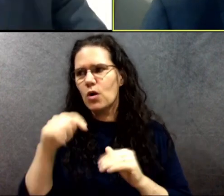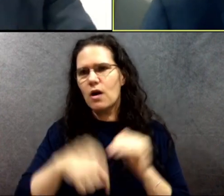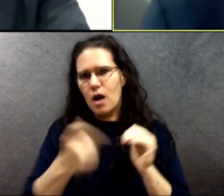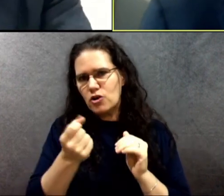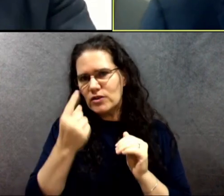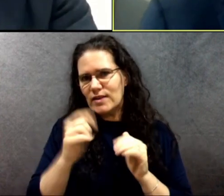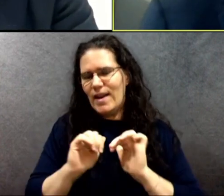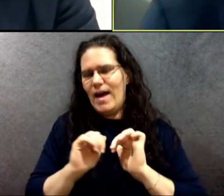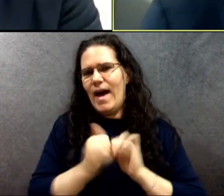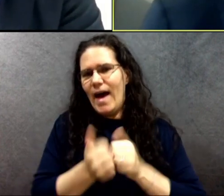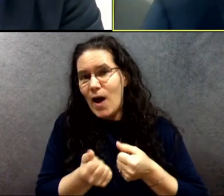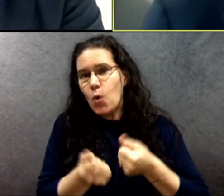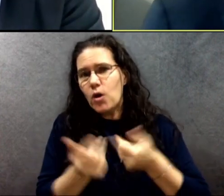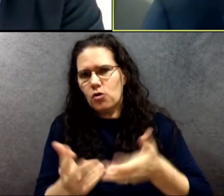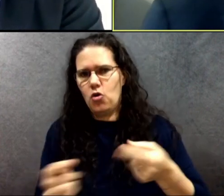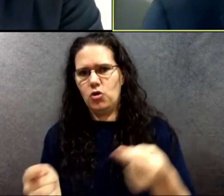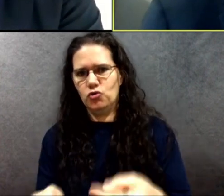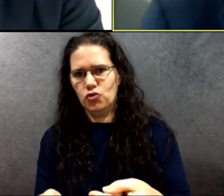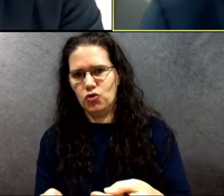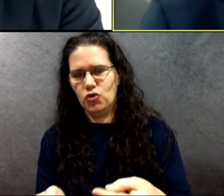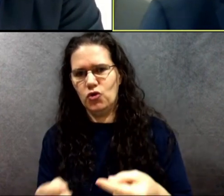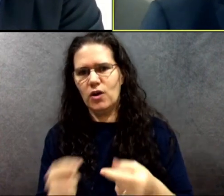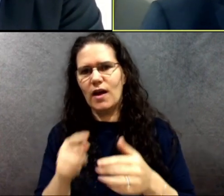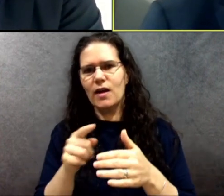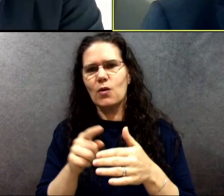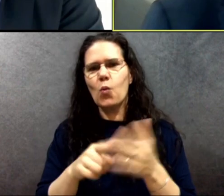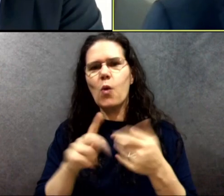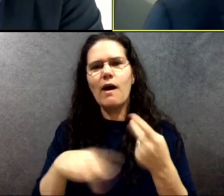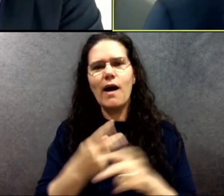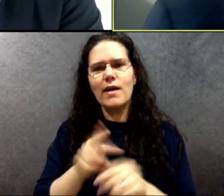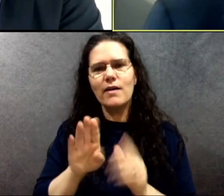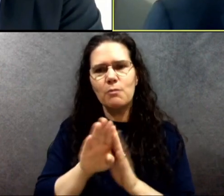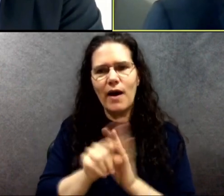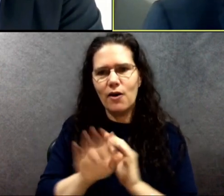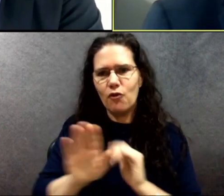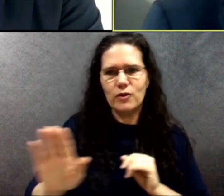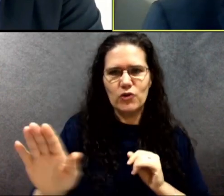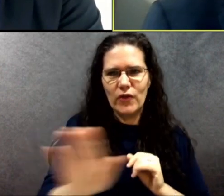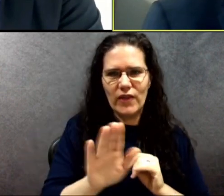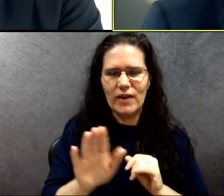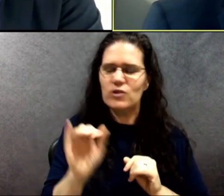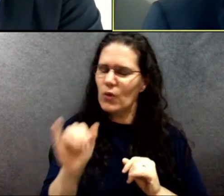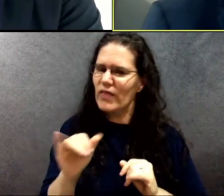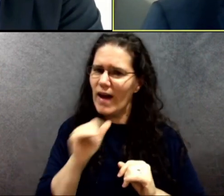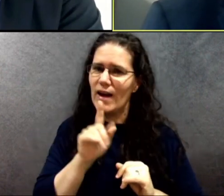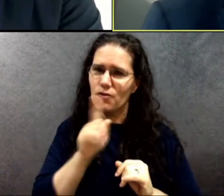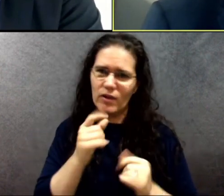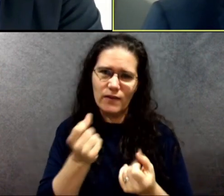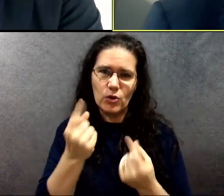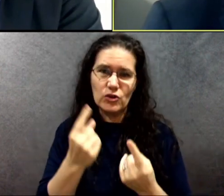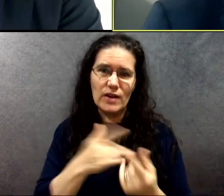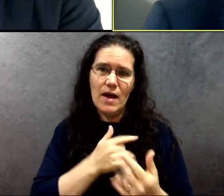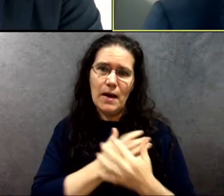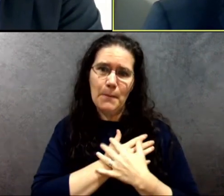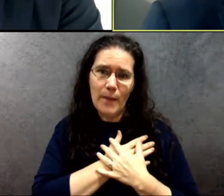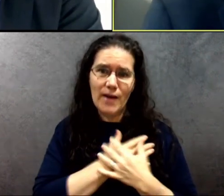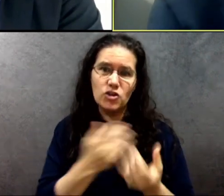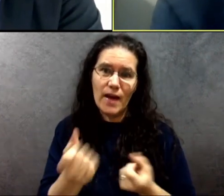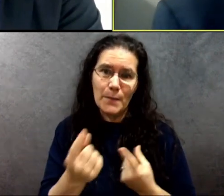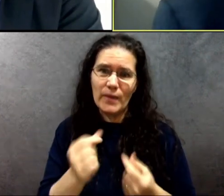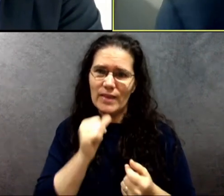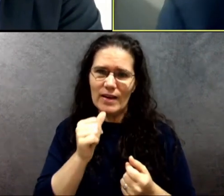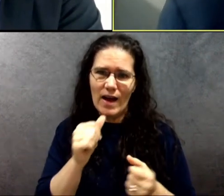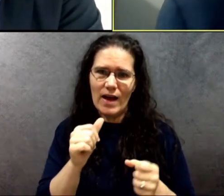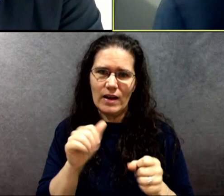And, and, and what type, what type of backgrounds they come from. And I, I really need to understand that compassion and empathy isn't enough. I think I need a deeper